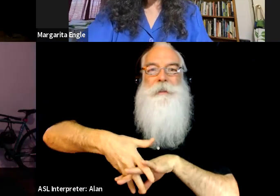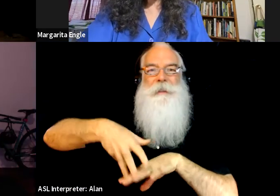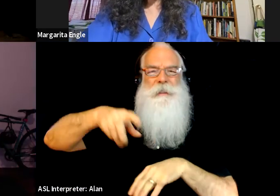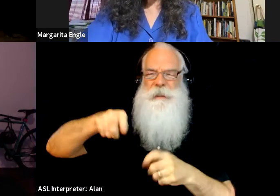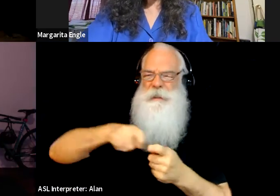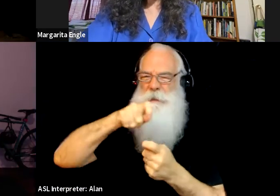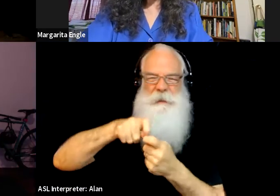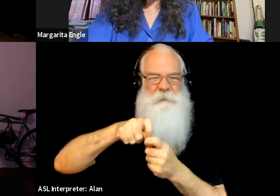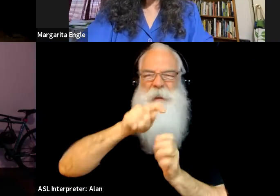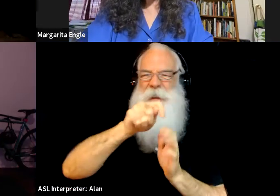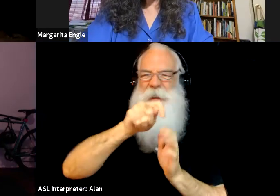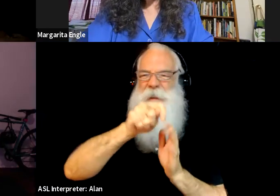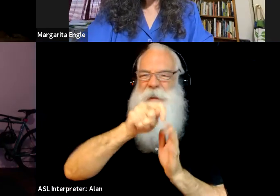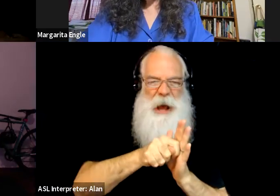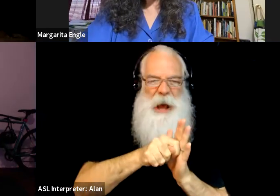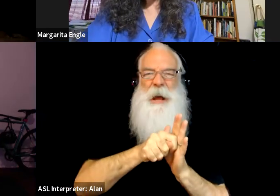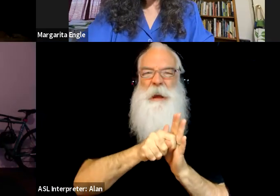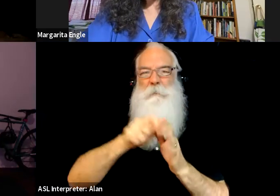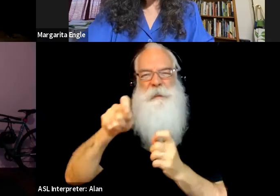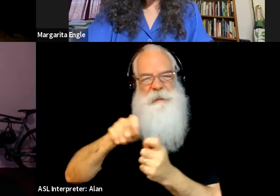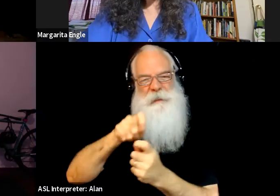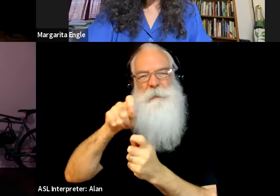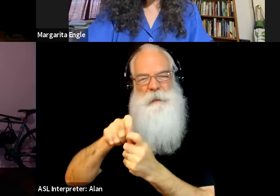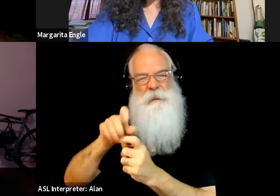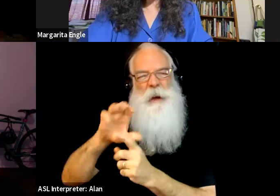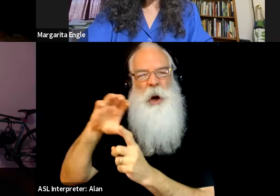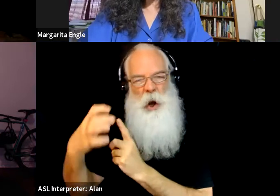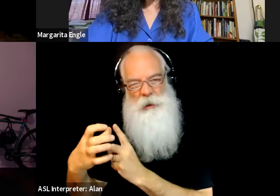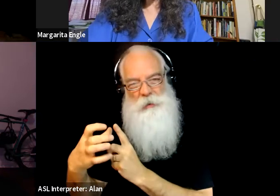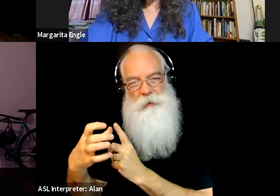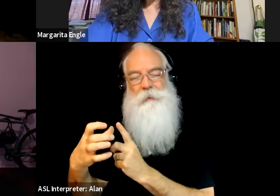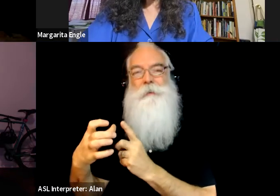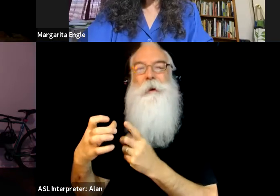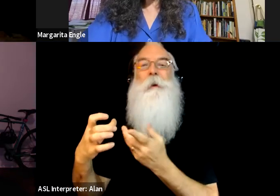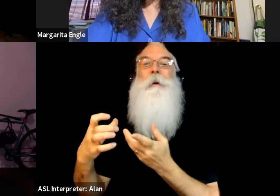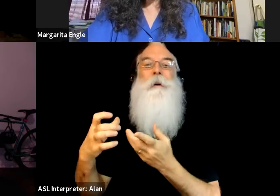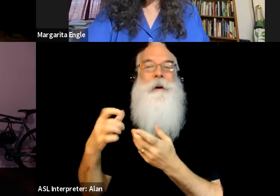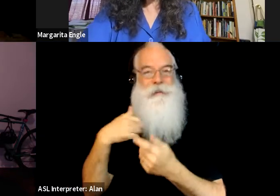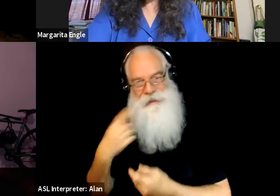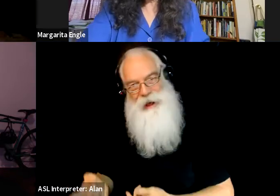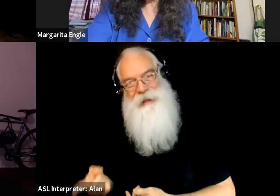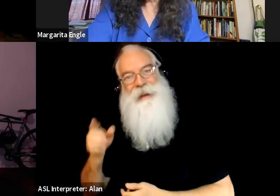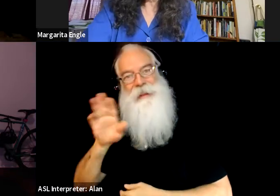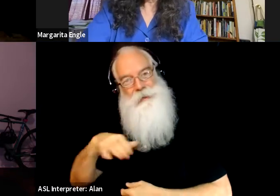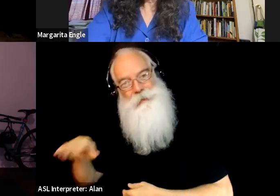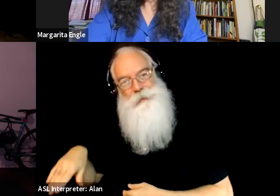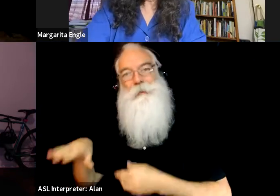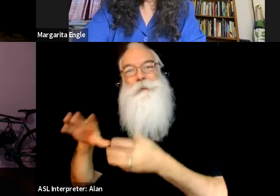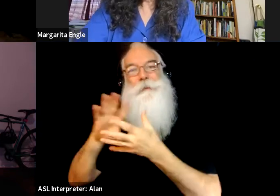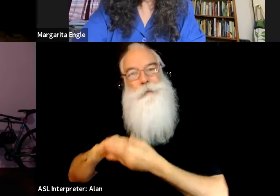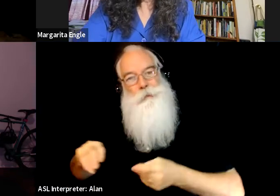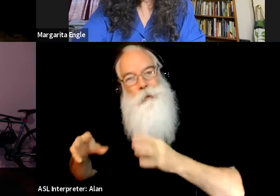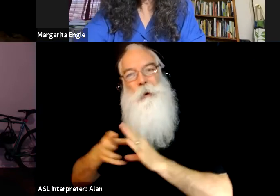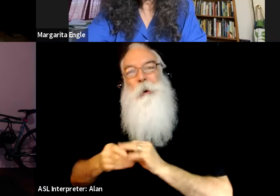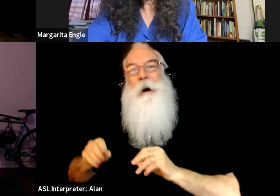so, you know, telling stories about Mexican American kids in, in the borderlands is a way of my talking about the human